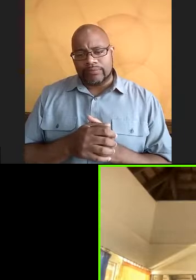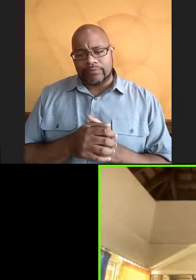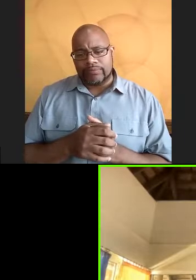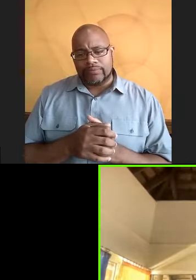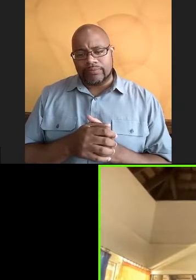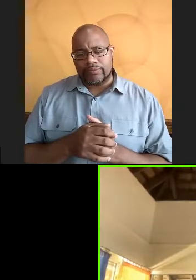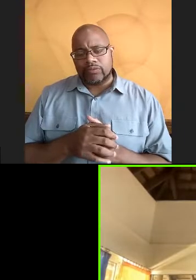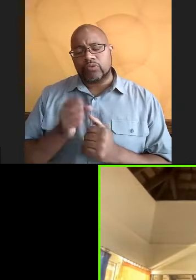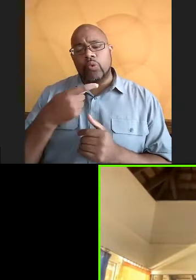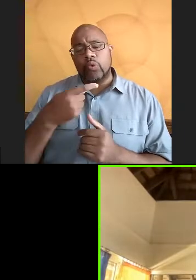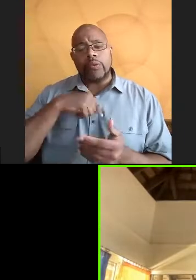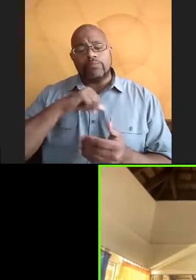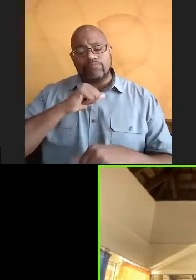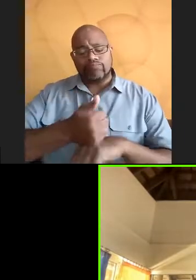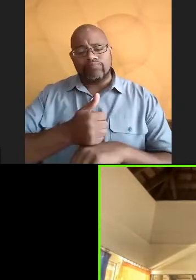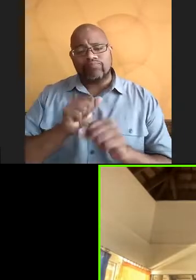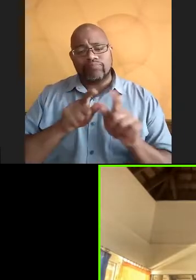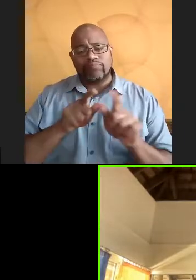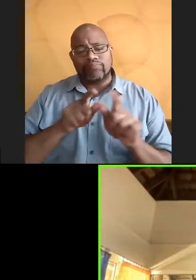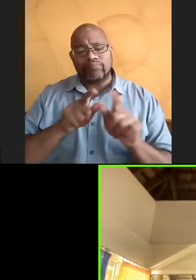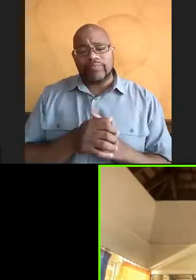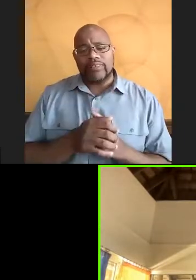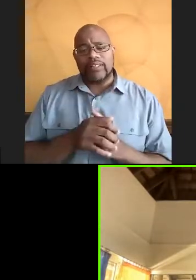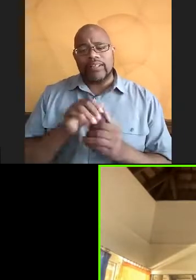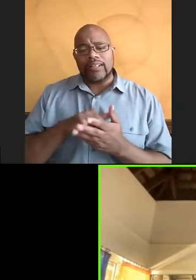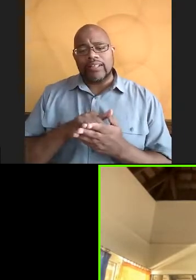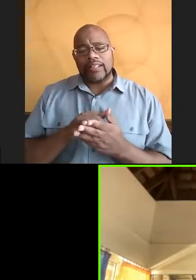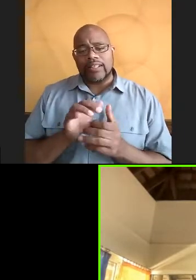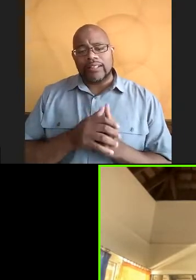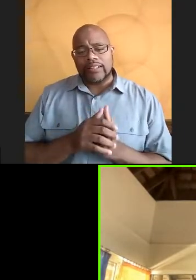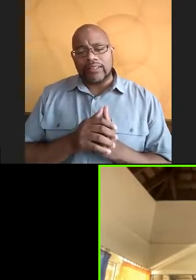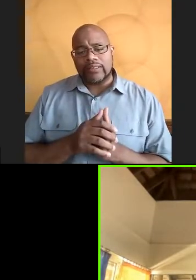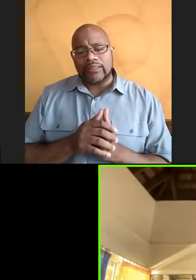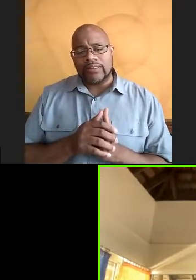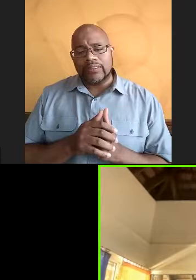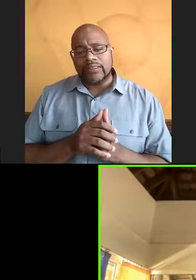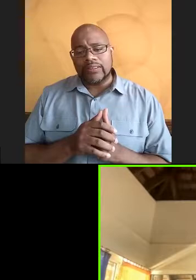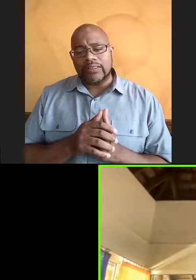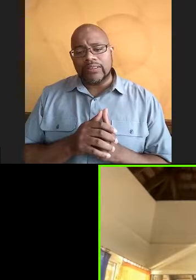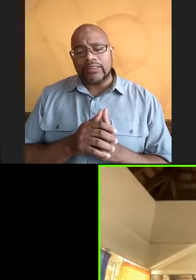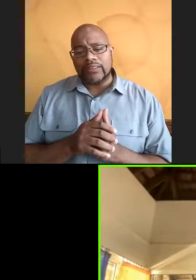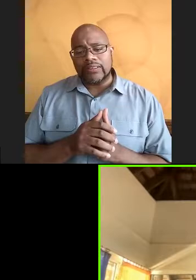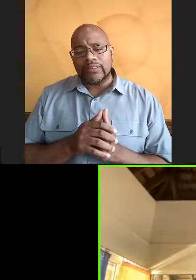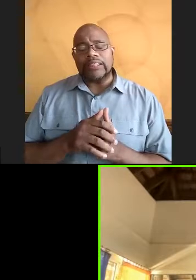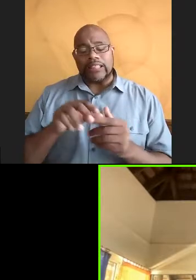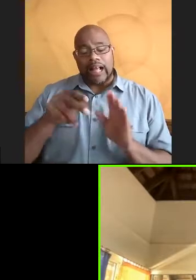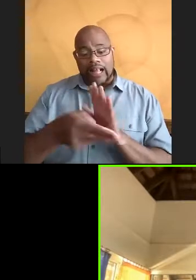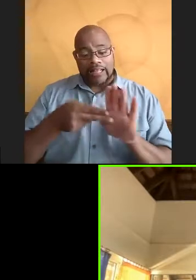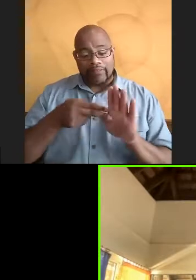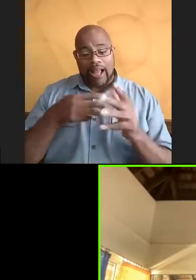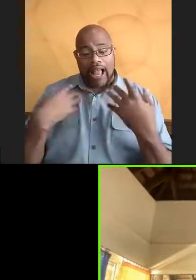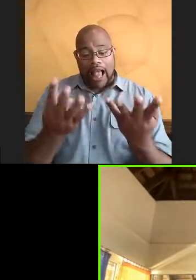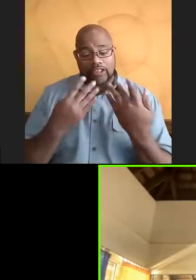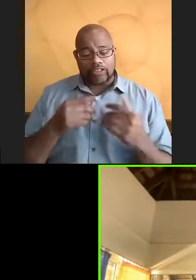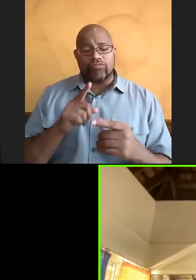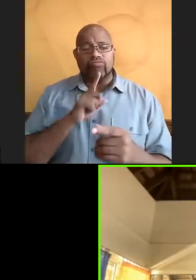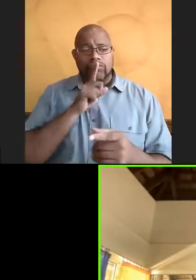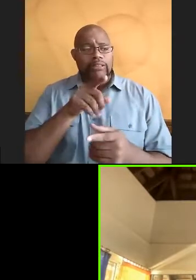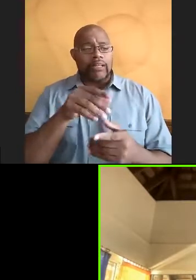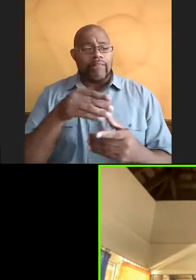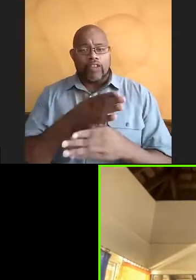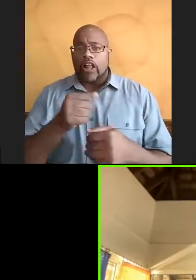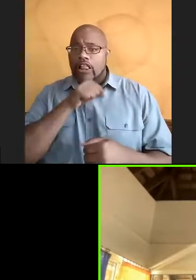So we put out padina, which is a type of brown calcifying algae that's really palatable to these fish.